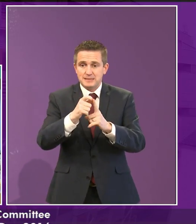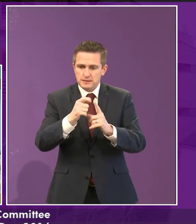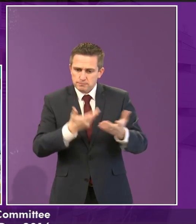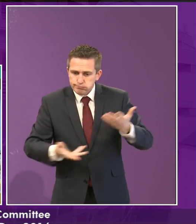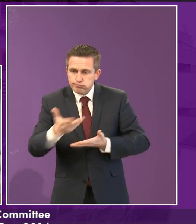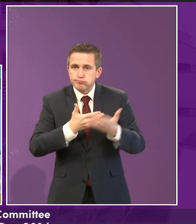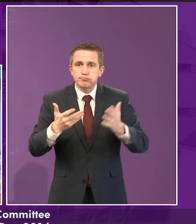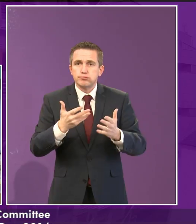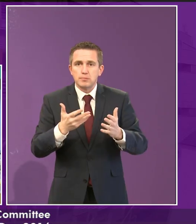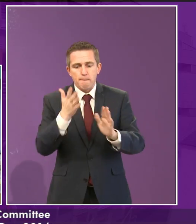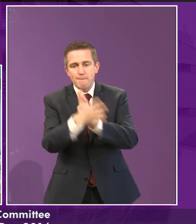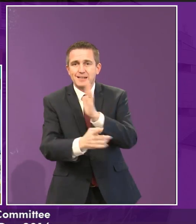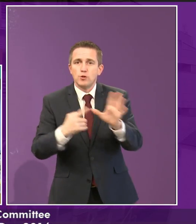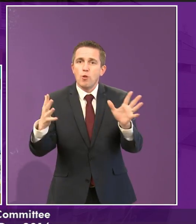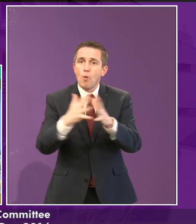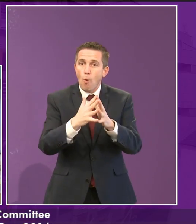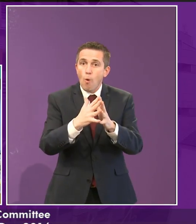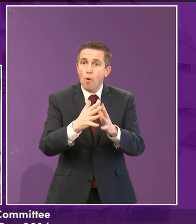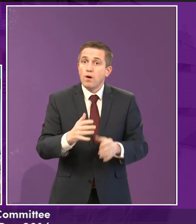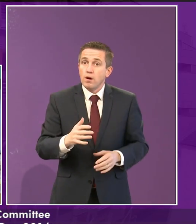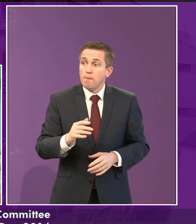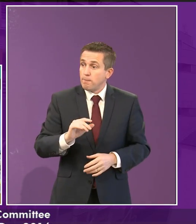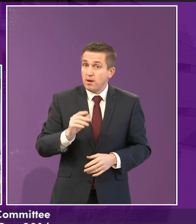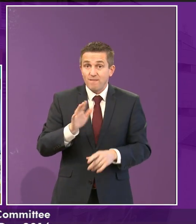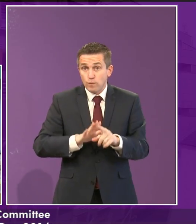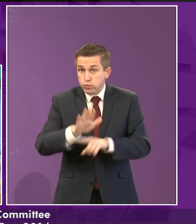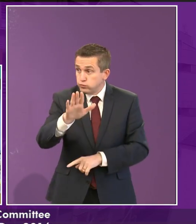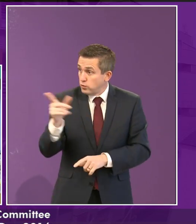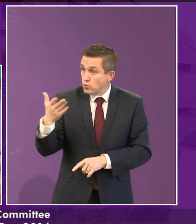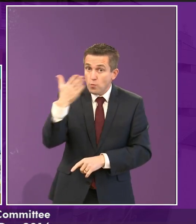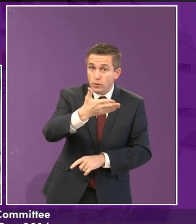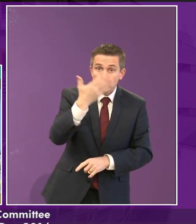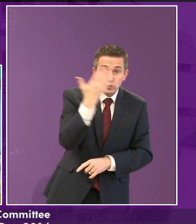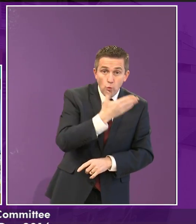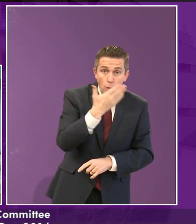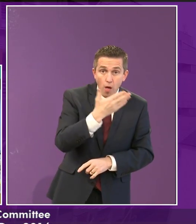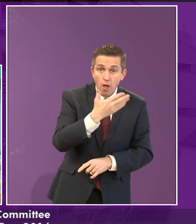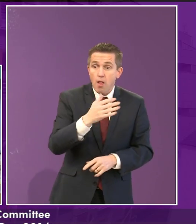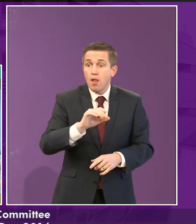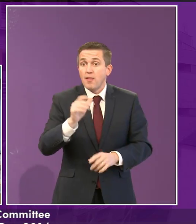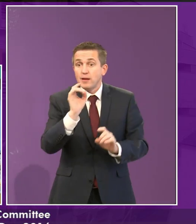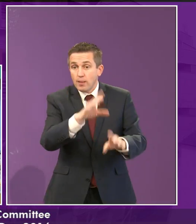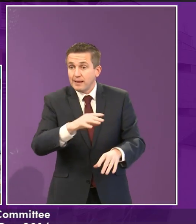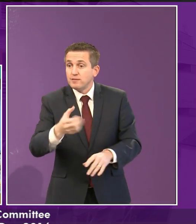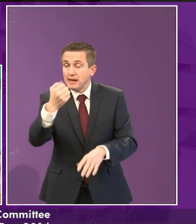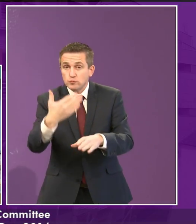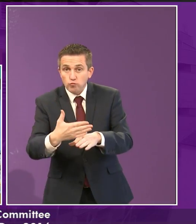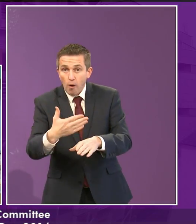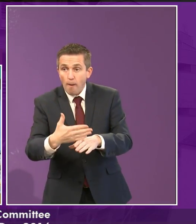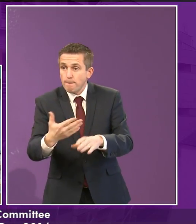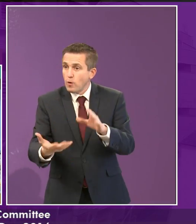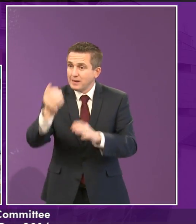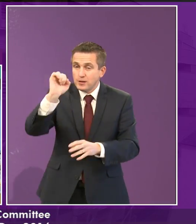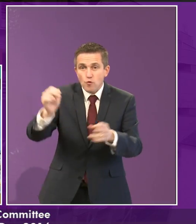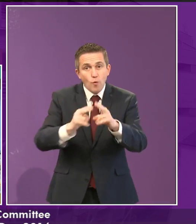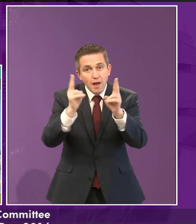a couple of years down the road. A couple of years down the road, you guys will all be at high school, or you might be starting your first job, or getting your own